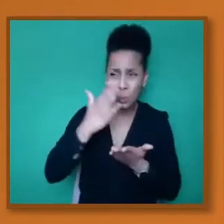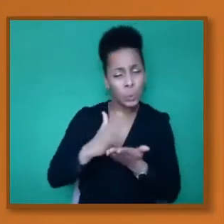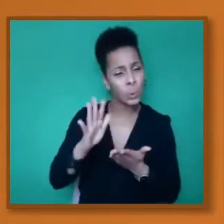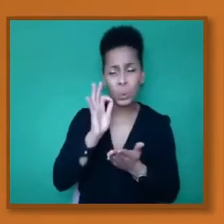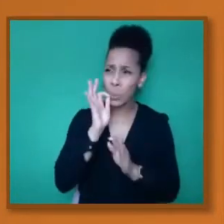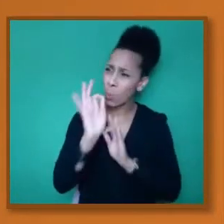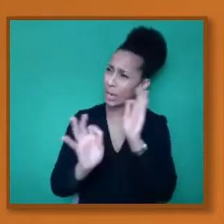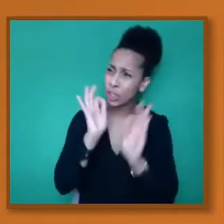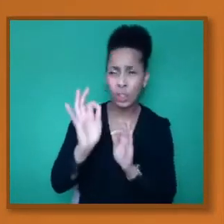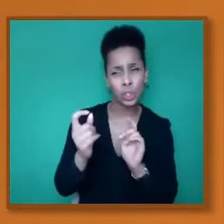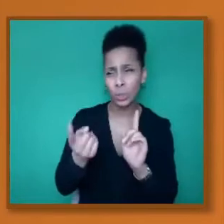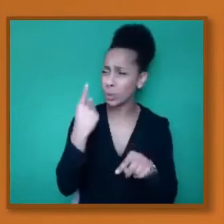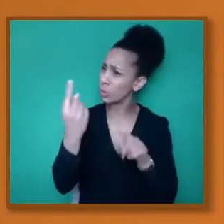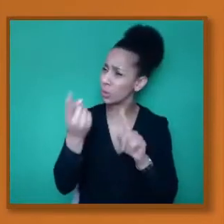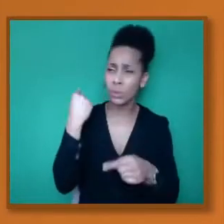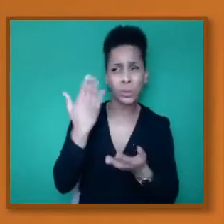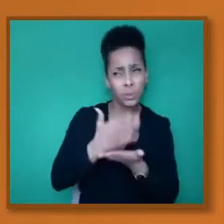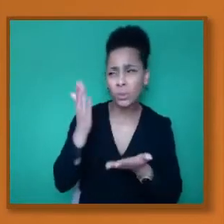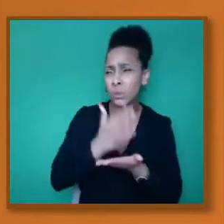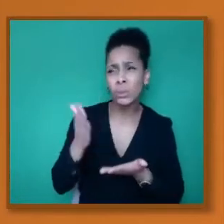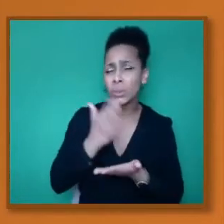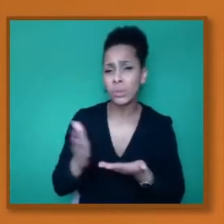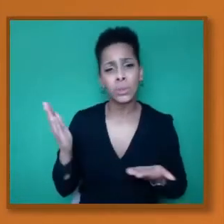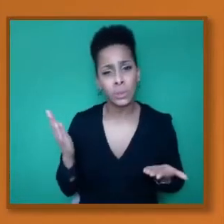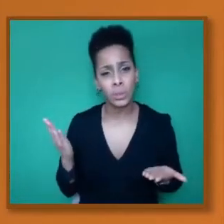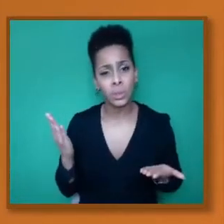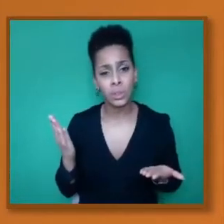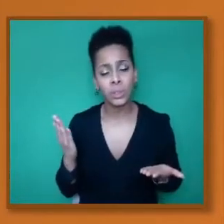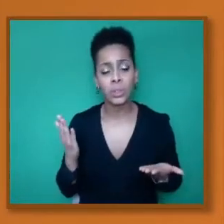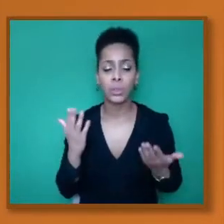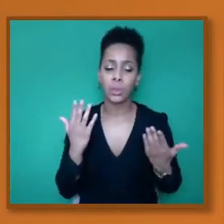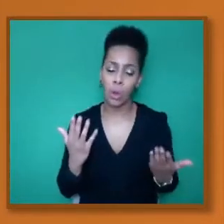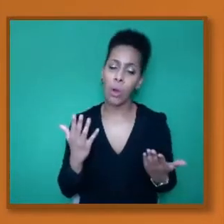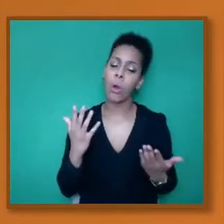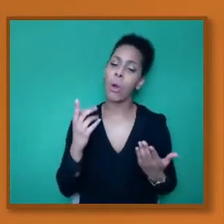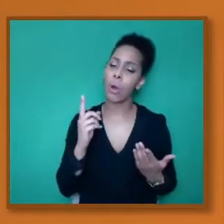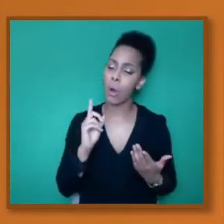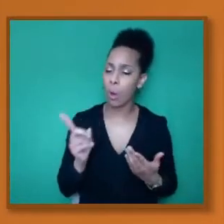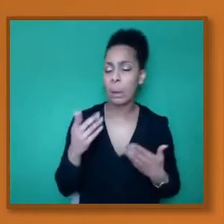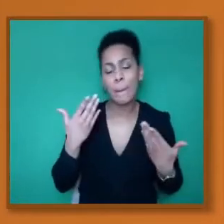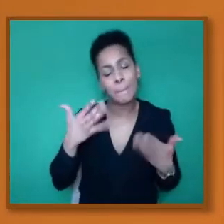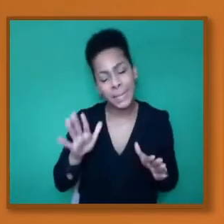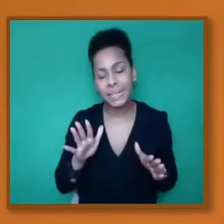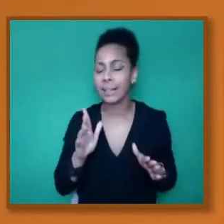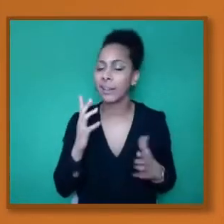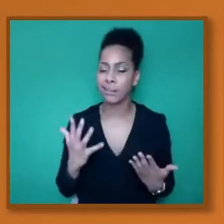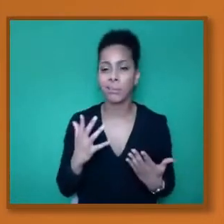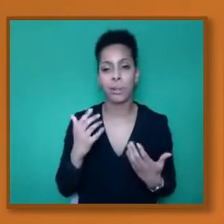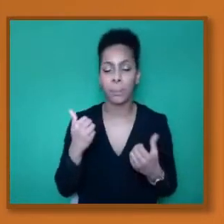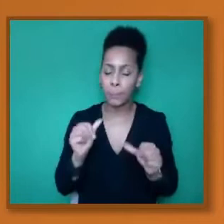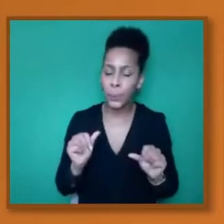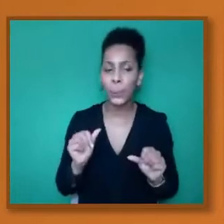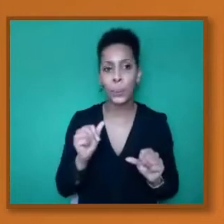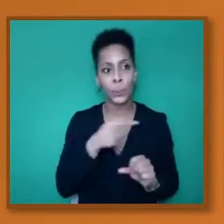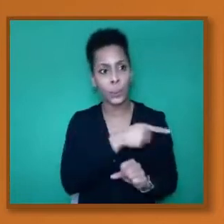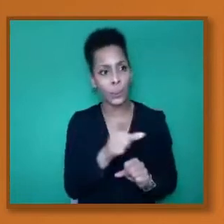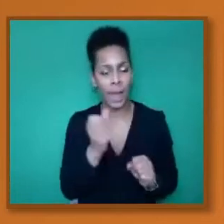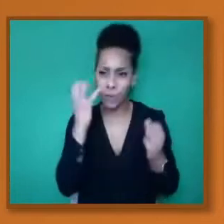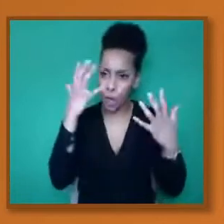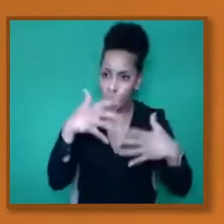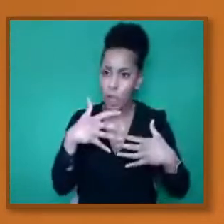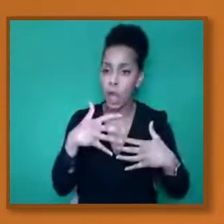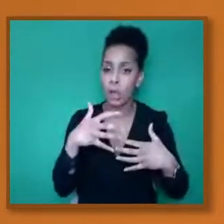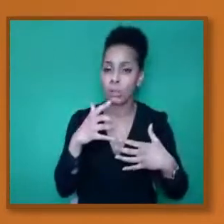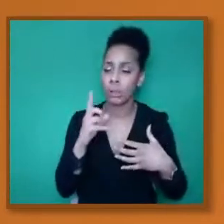answered and dealt with some of, a lot of those concerns. And you have given